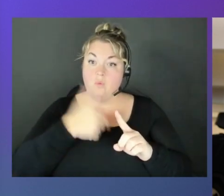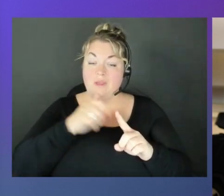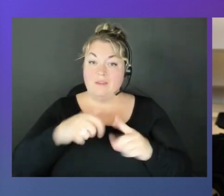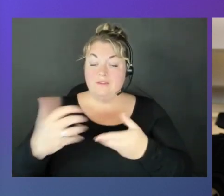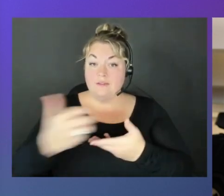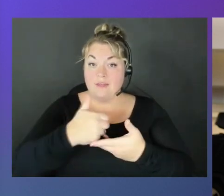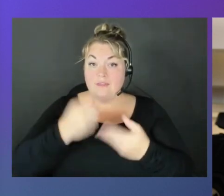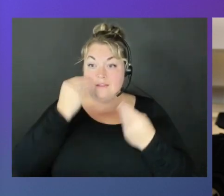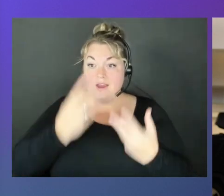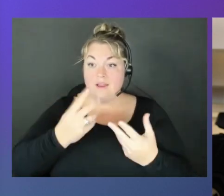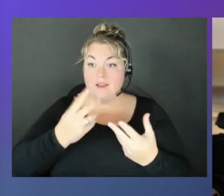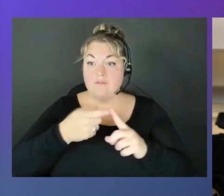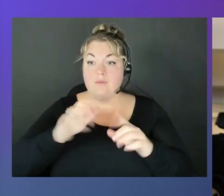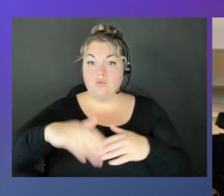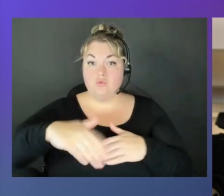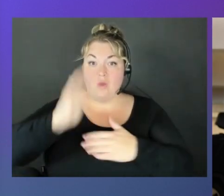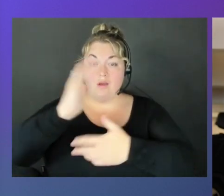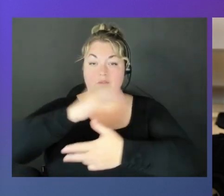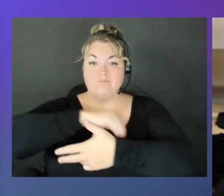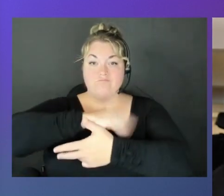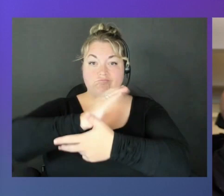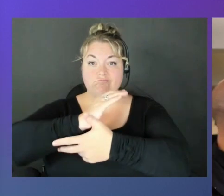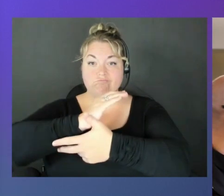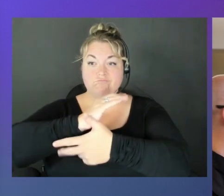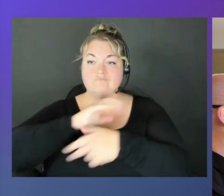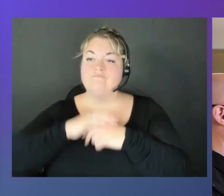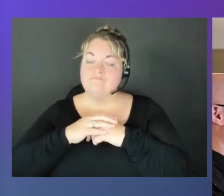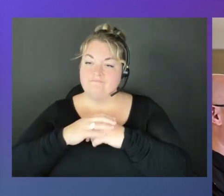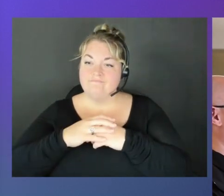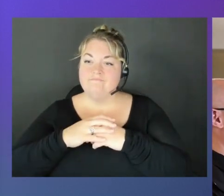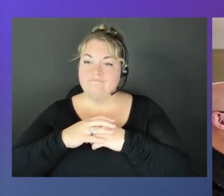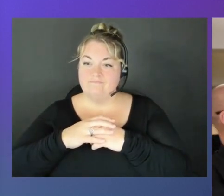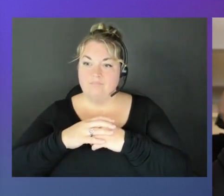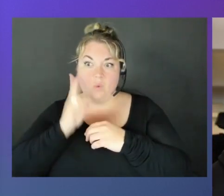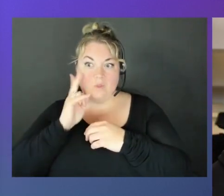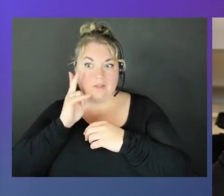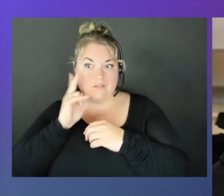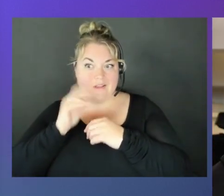data in the trunk of the vehicle. So let's have a look. Let's see.